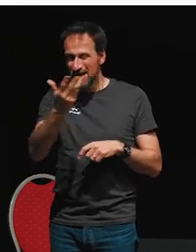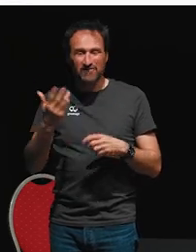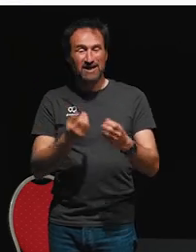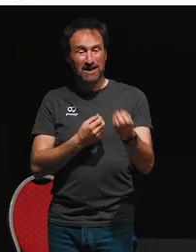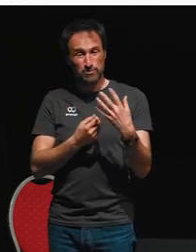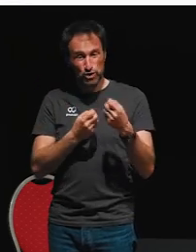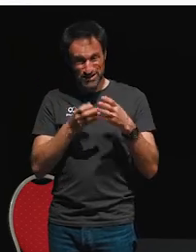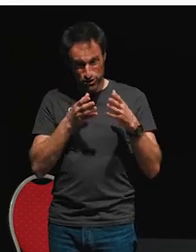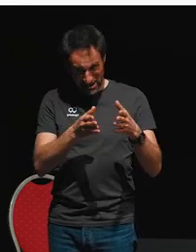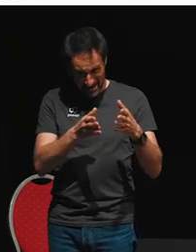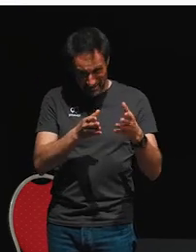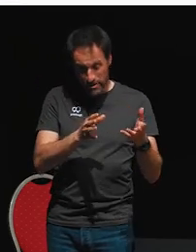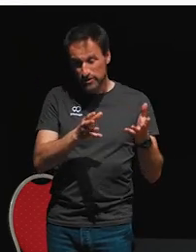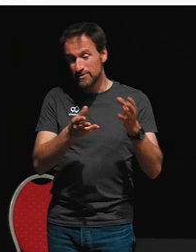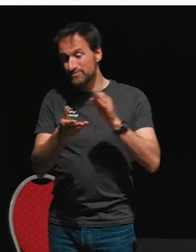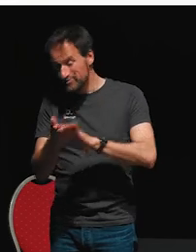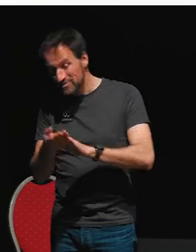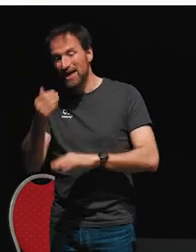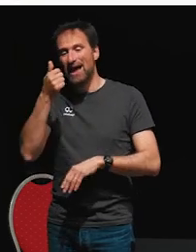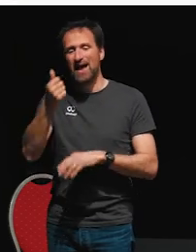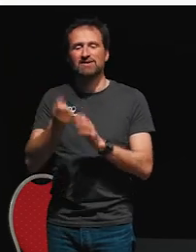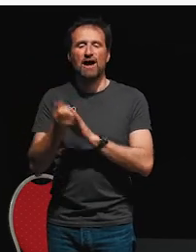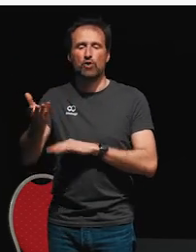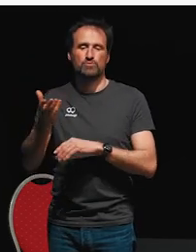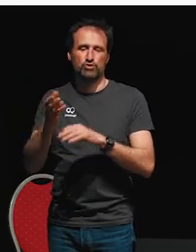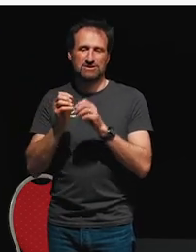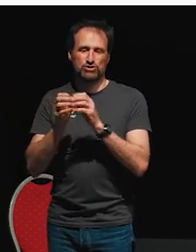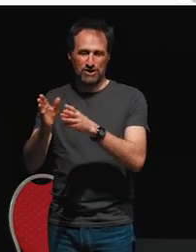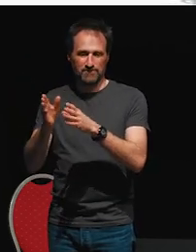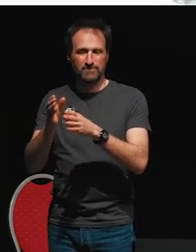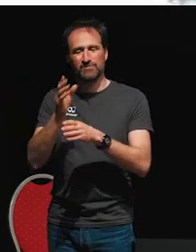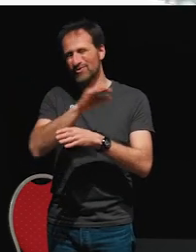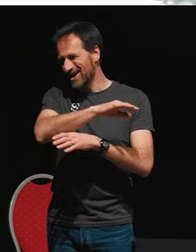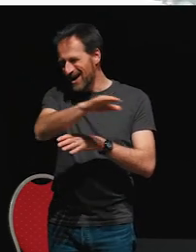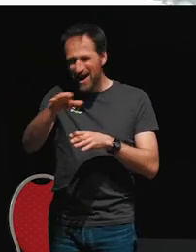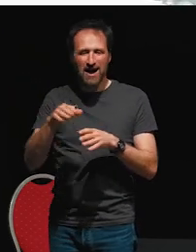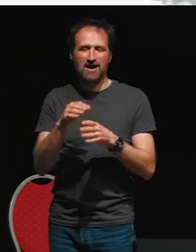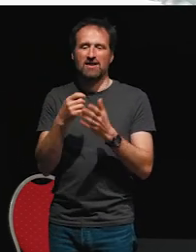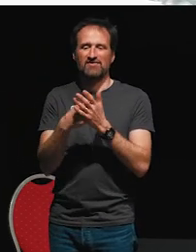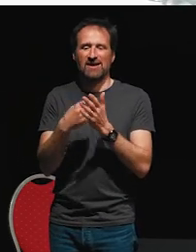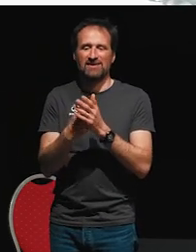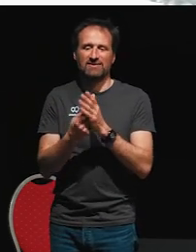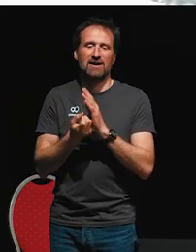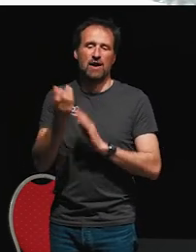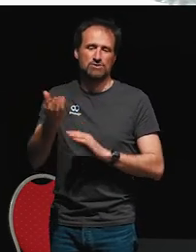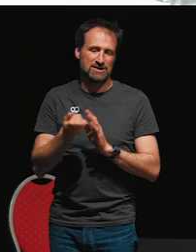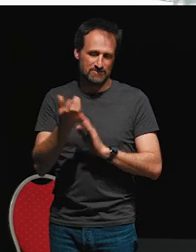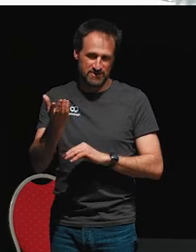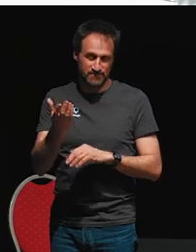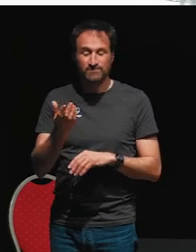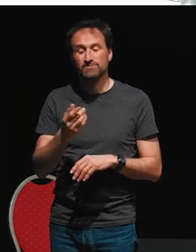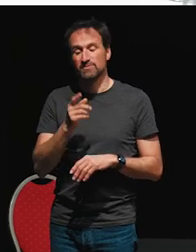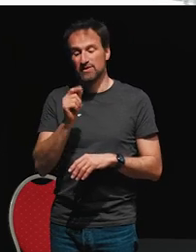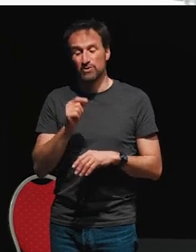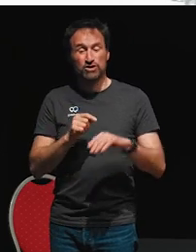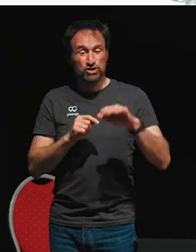stream that emits all of their values. So what I'm going to see as an output here is a stream that emits one whenever start is clicked